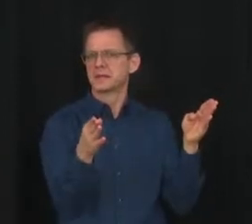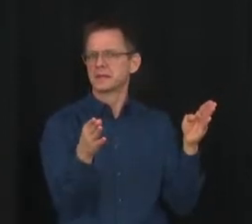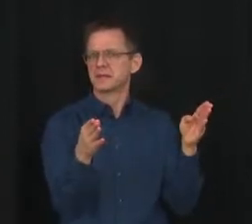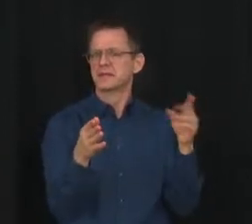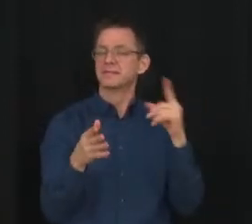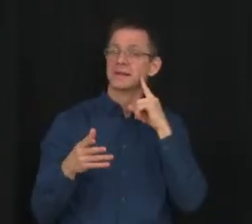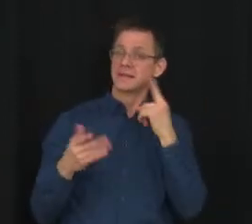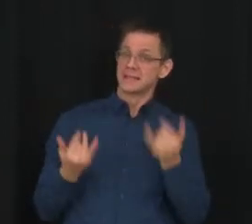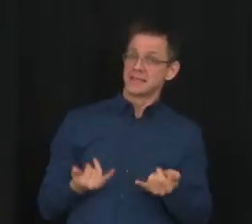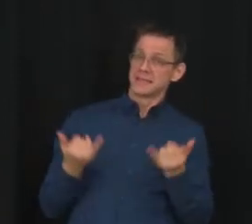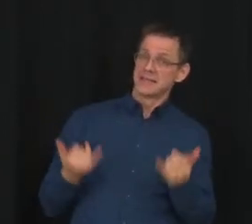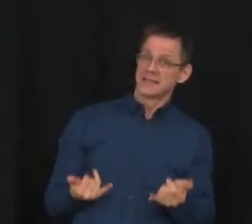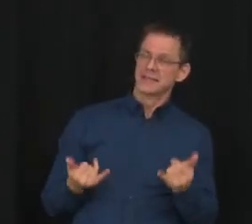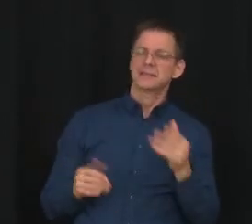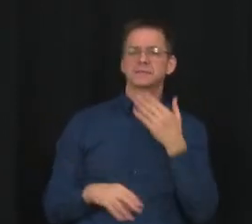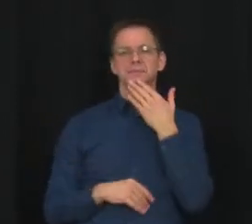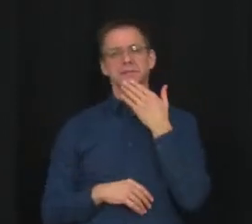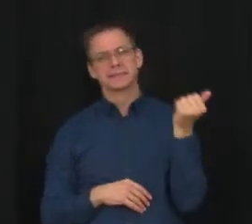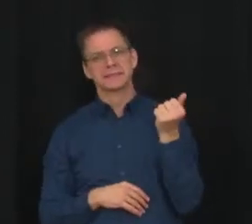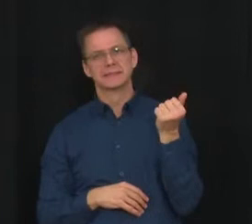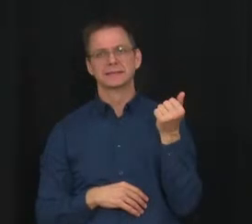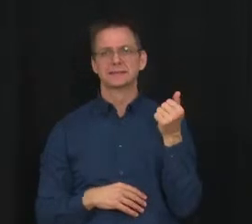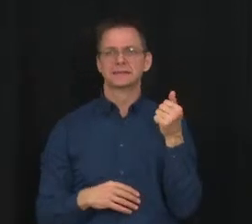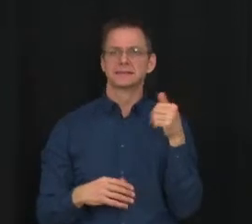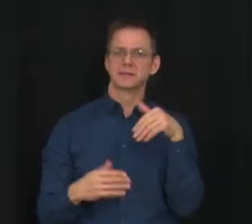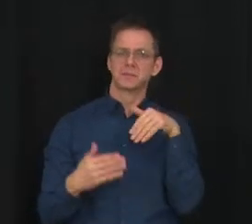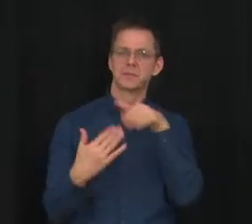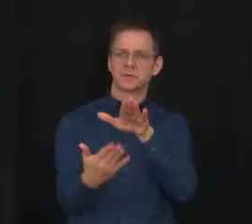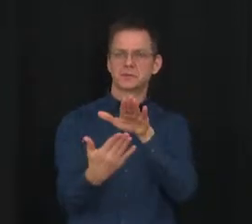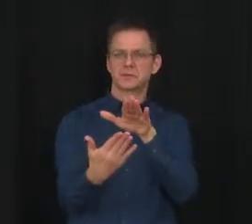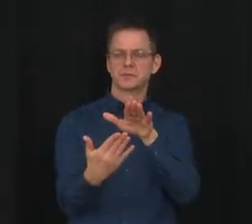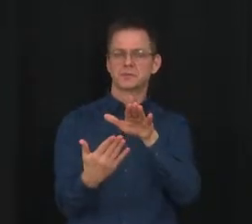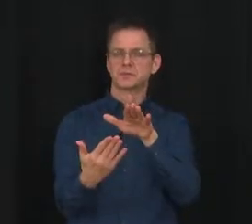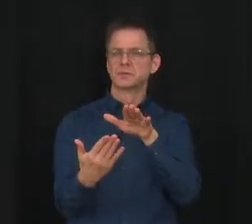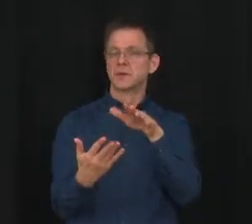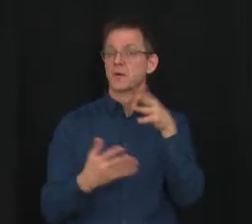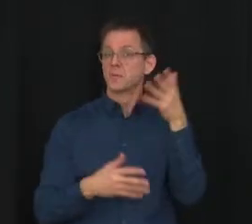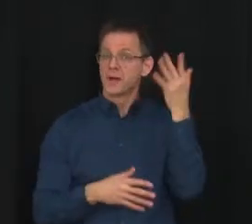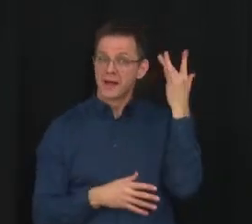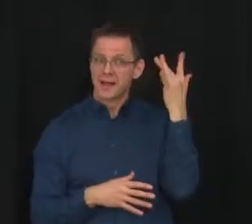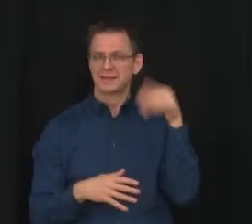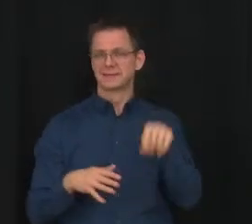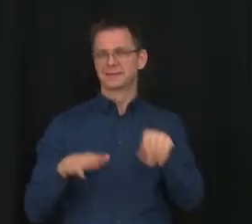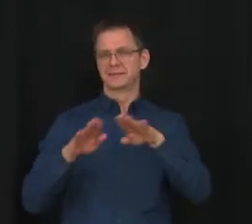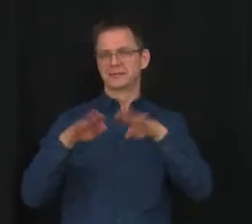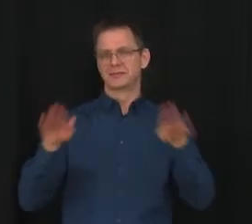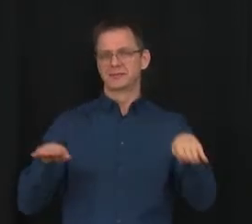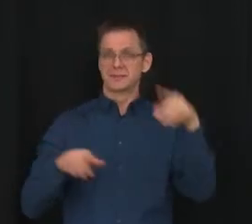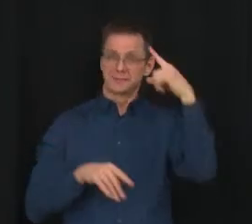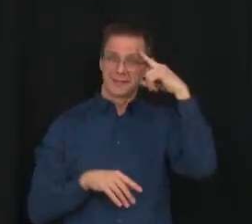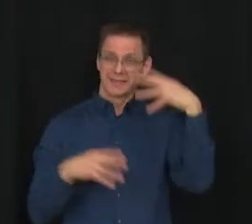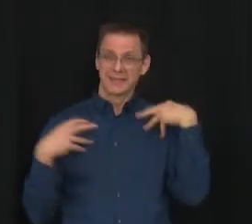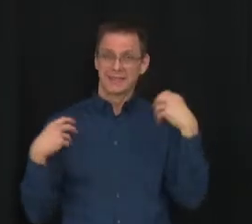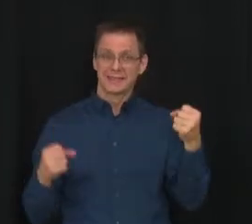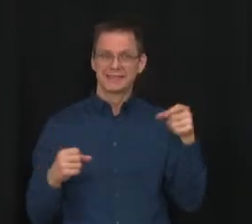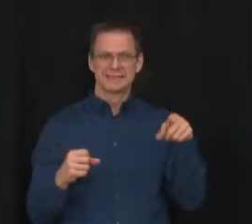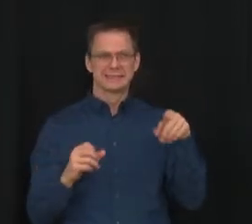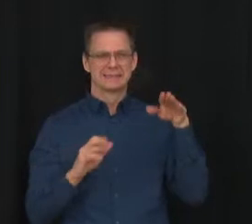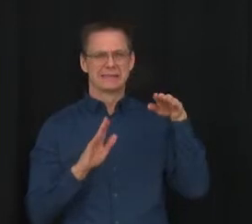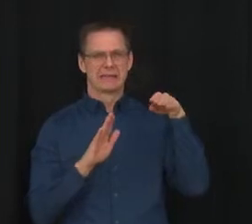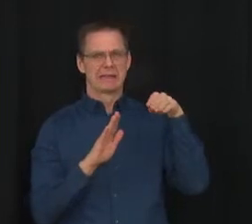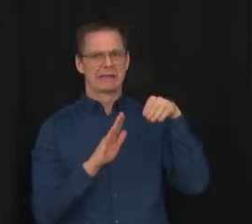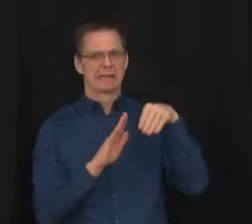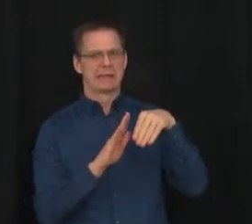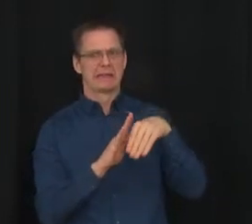We know that kids have had a significant toll on their mental health, on their development over the